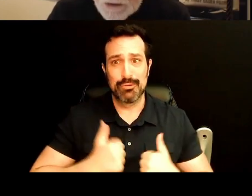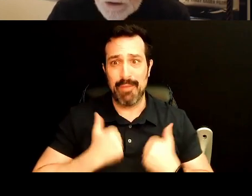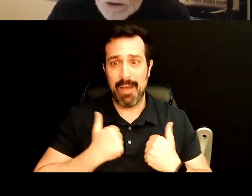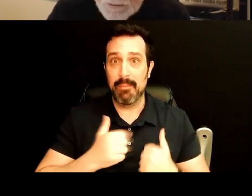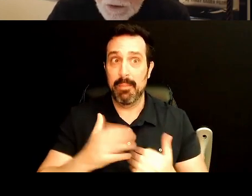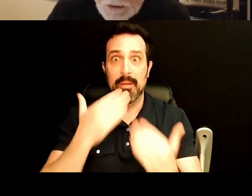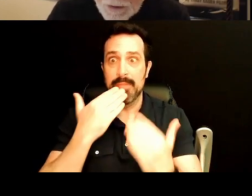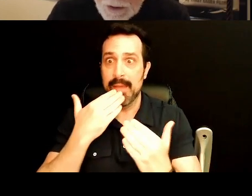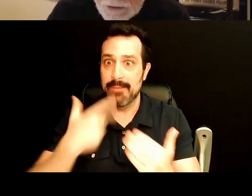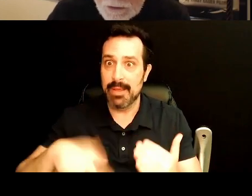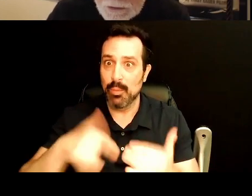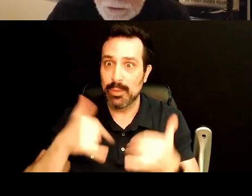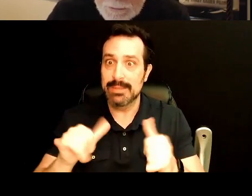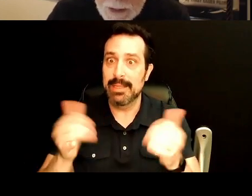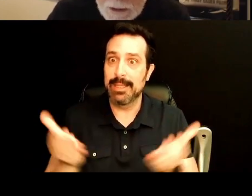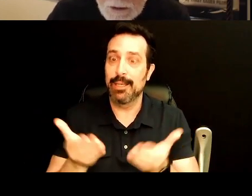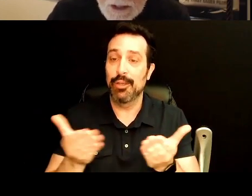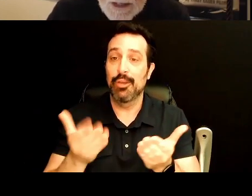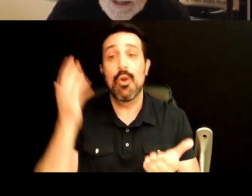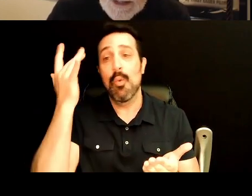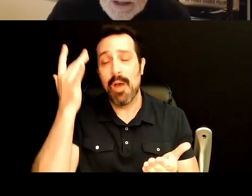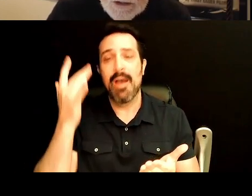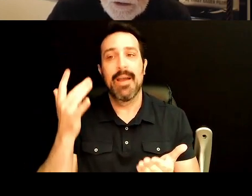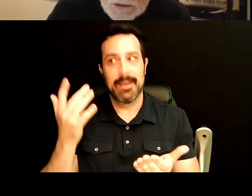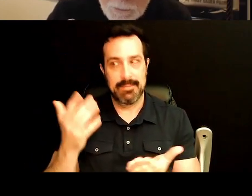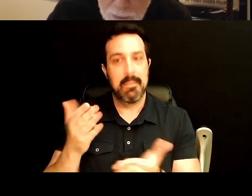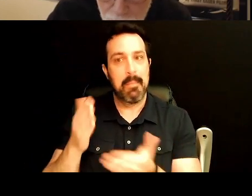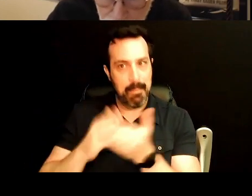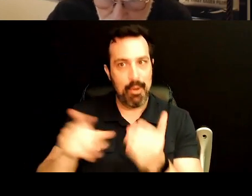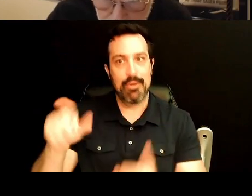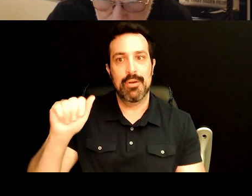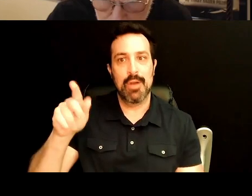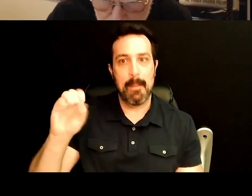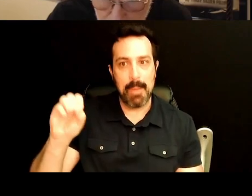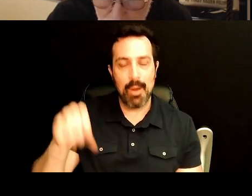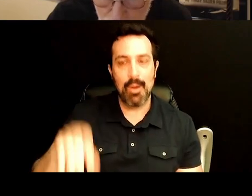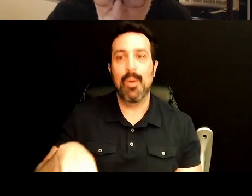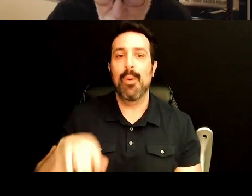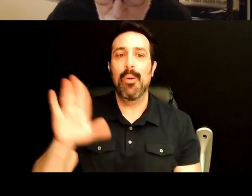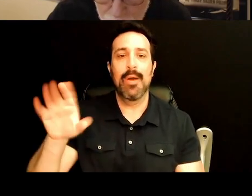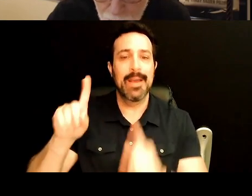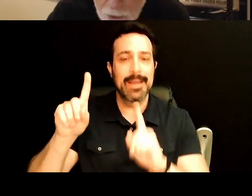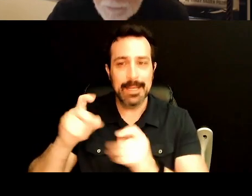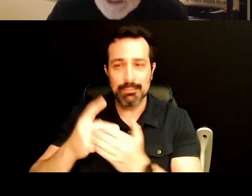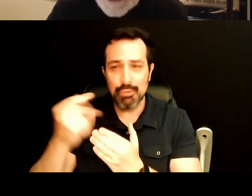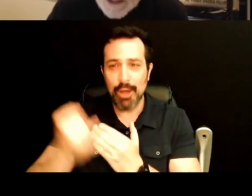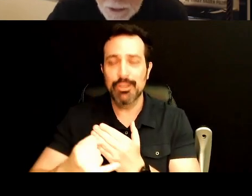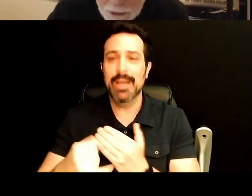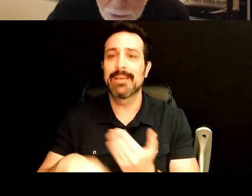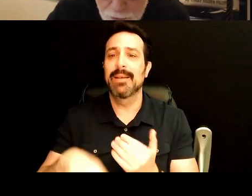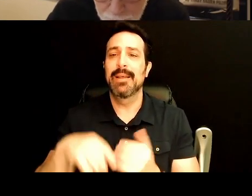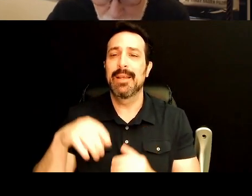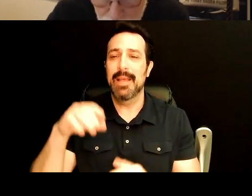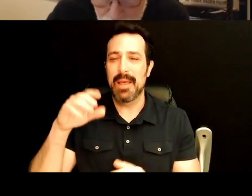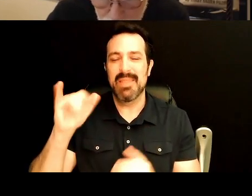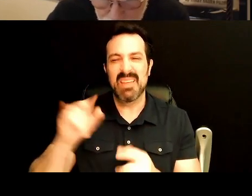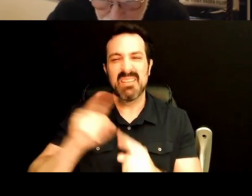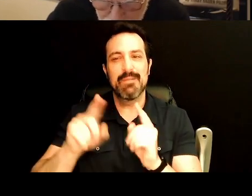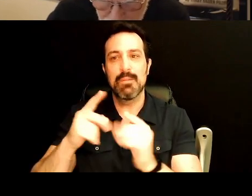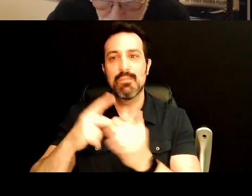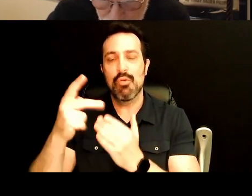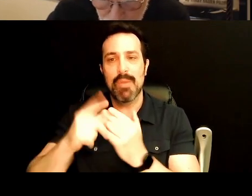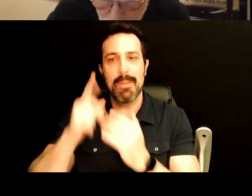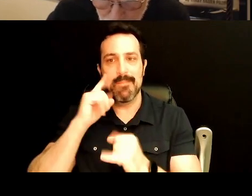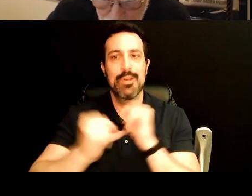still here, and this is in no small part due to Apollo, to Apollo Soyuz test project, a shuttle mirror program, and an international space